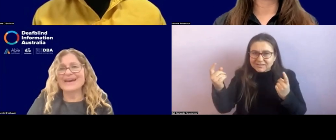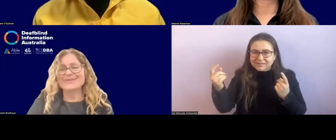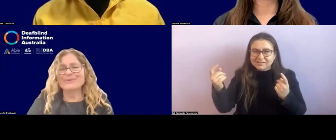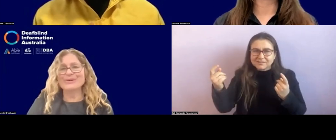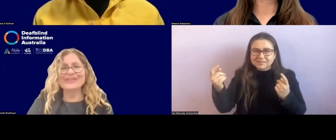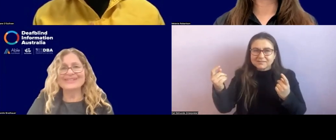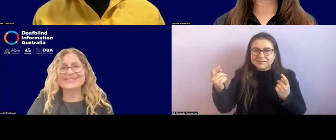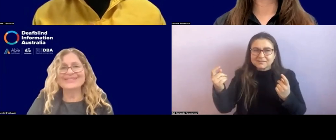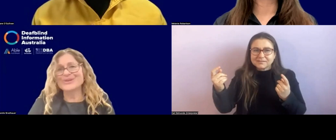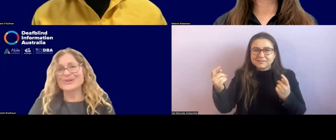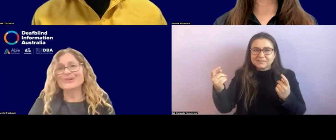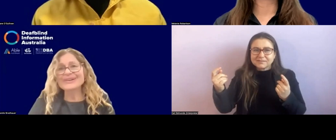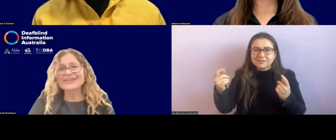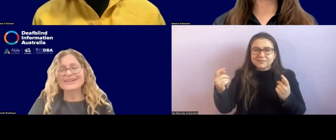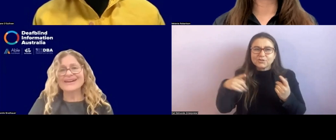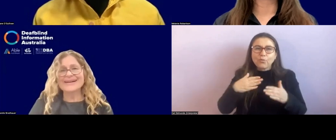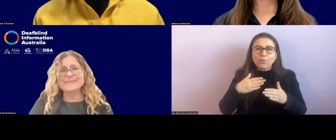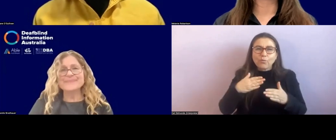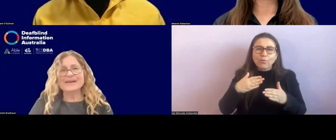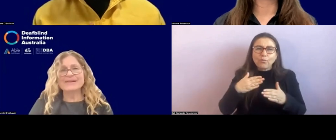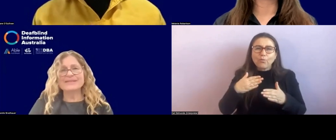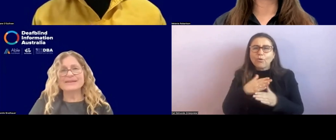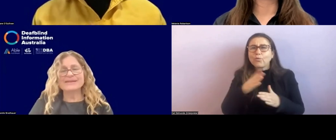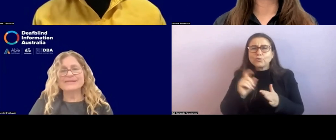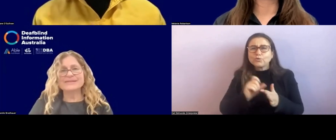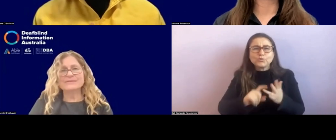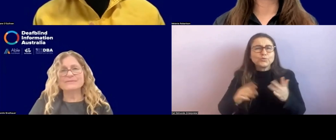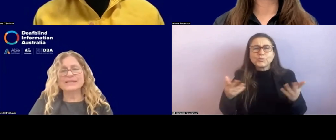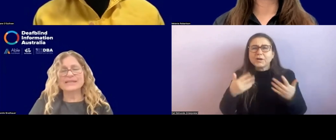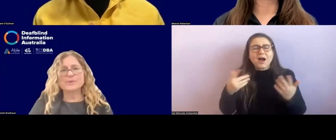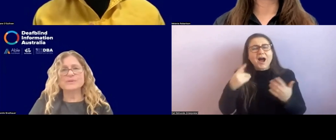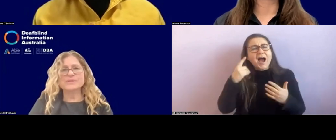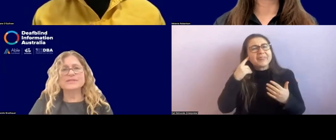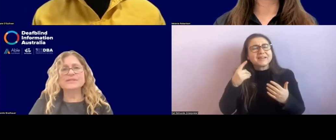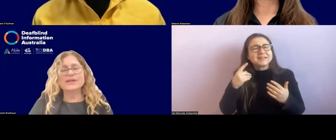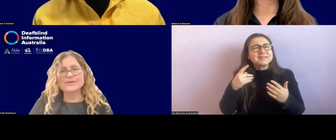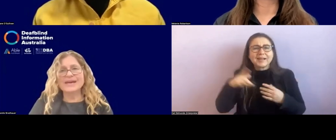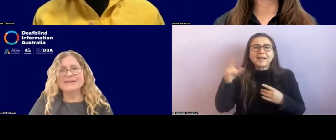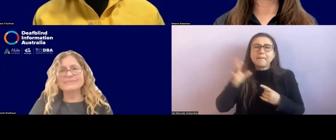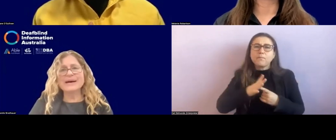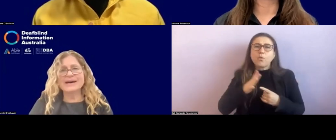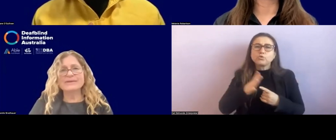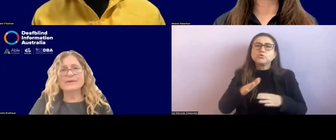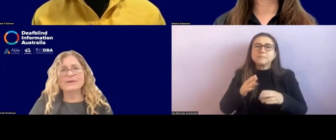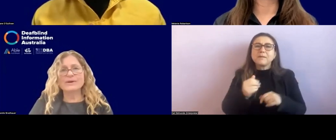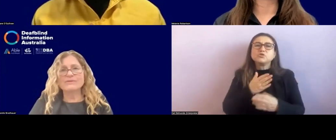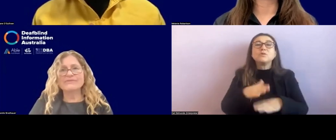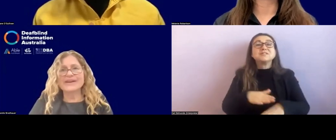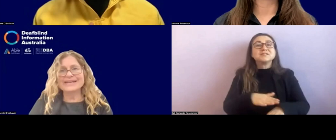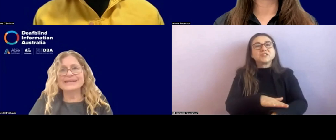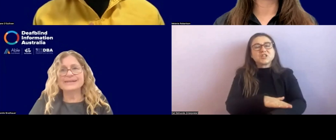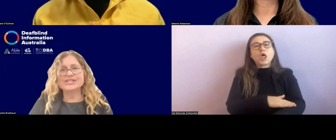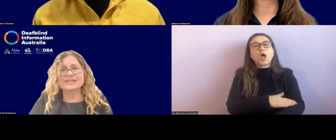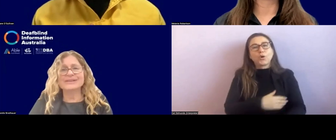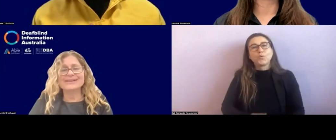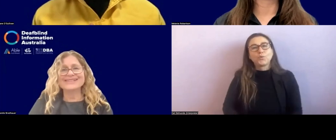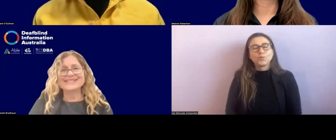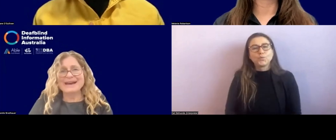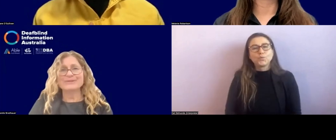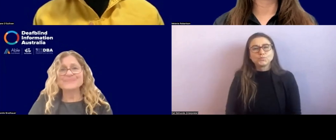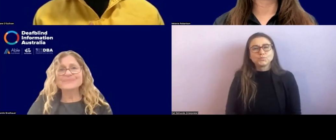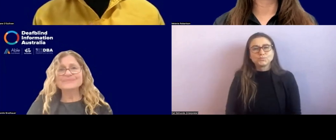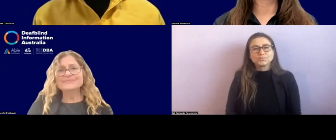and, and the work that you do. Um, I think it's really important to slow that part of any connection